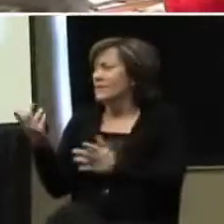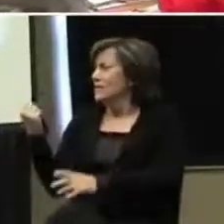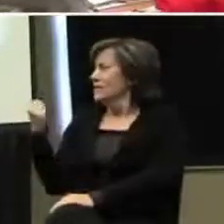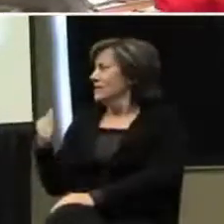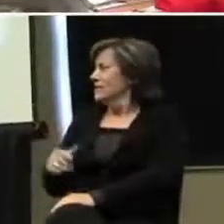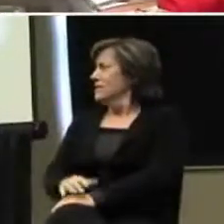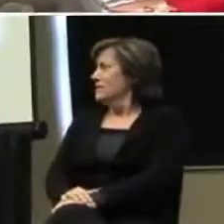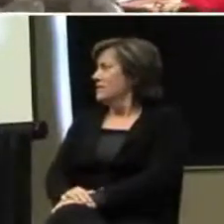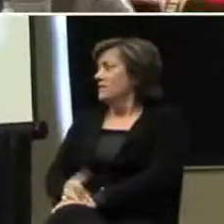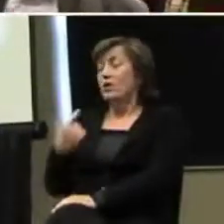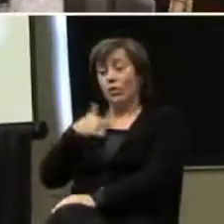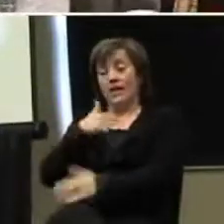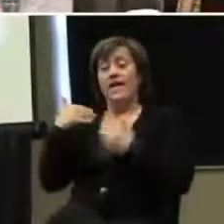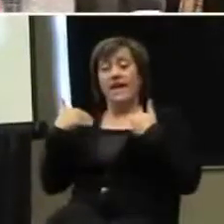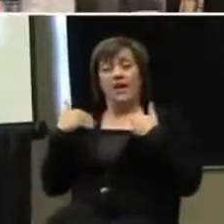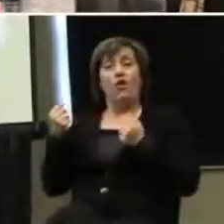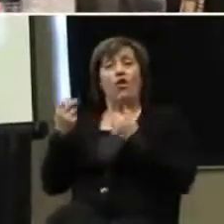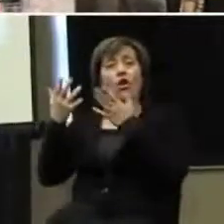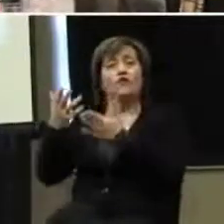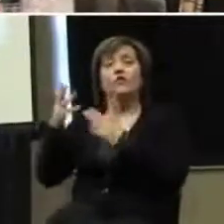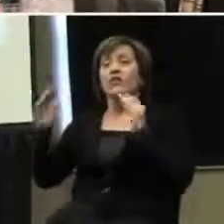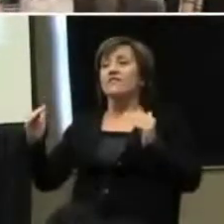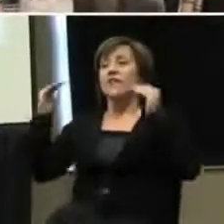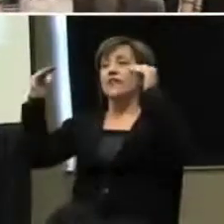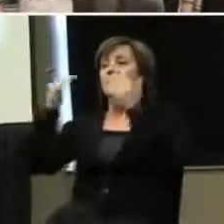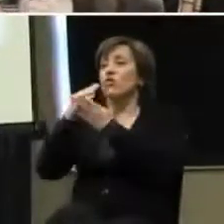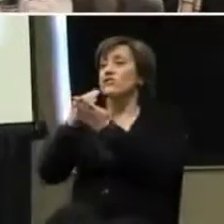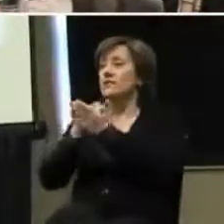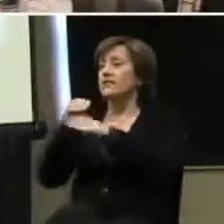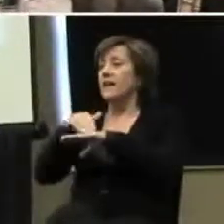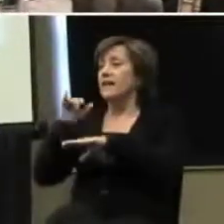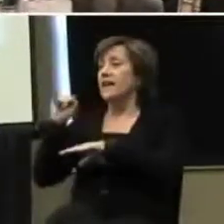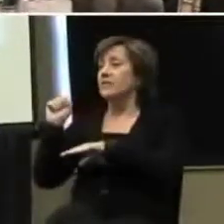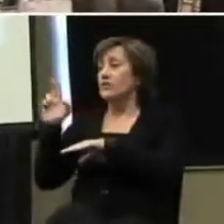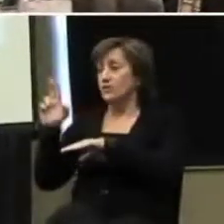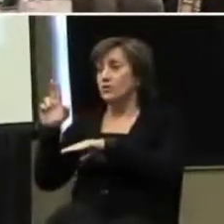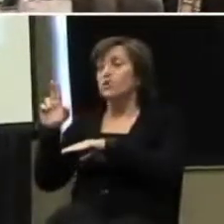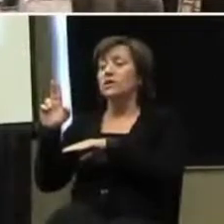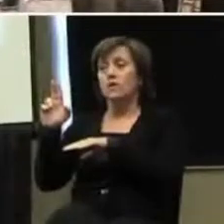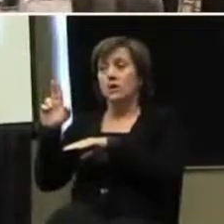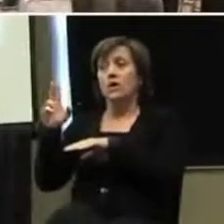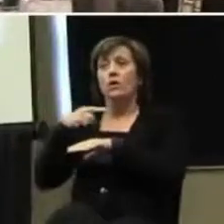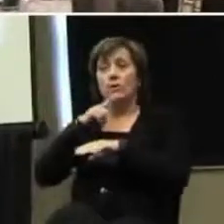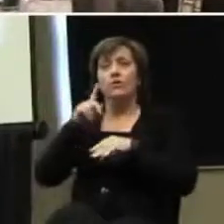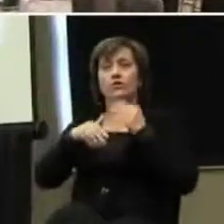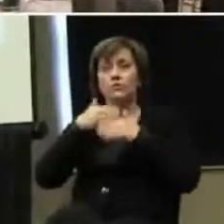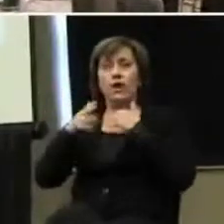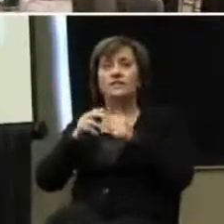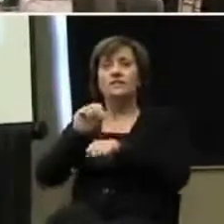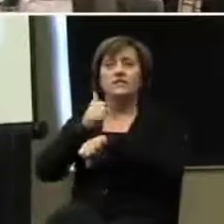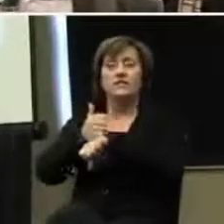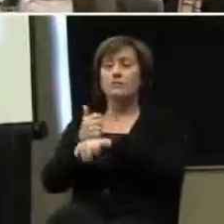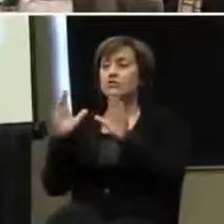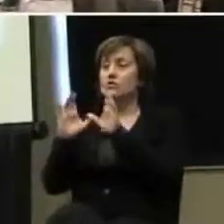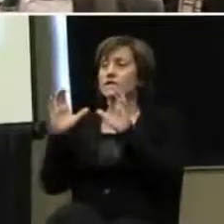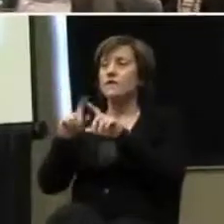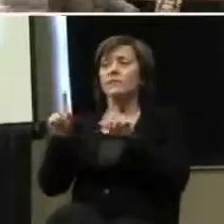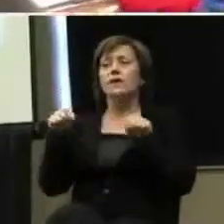any way to take additional classes to get a certificate working for autism?